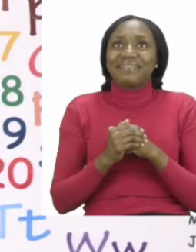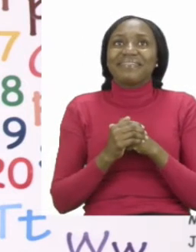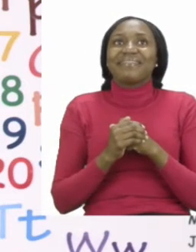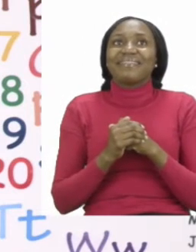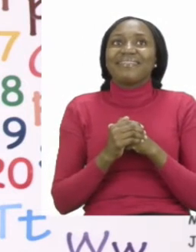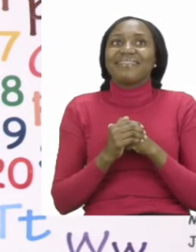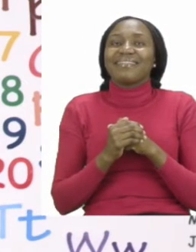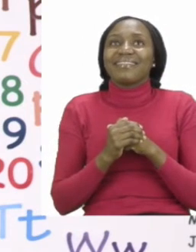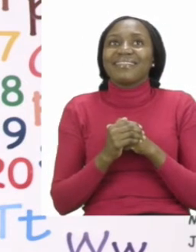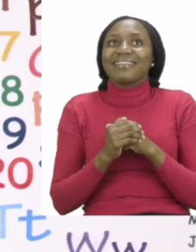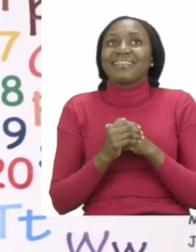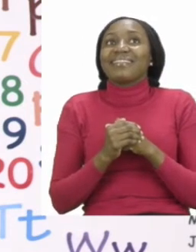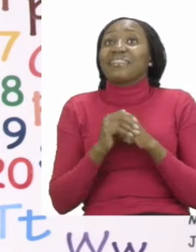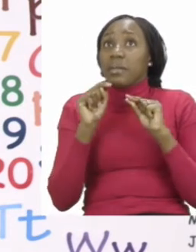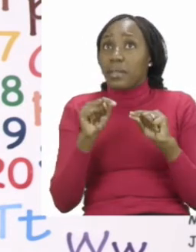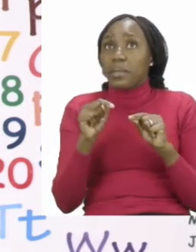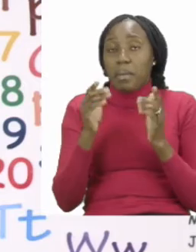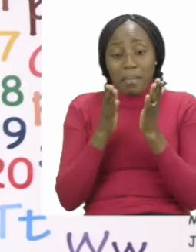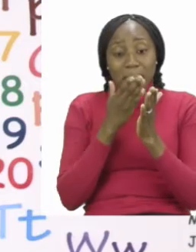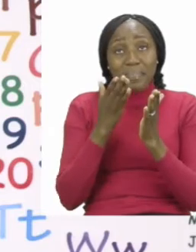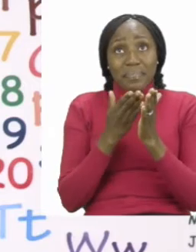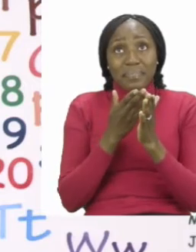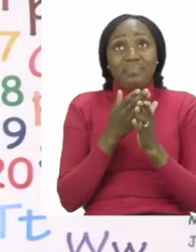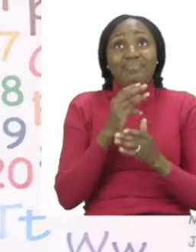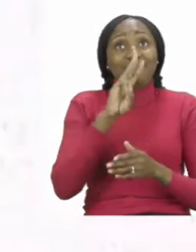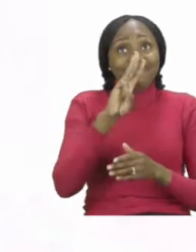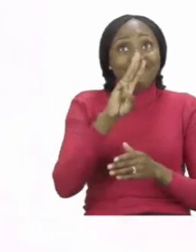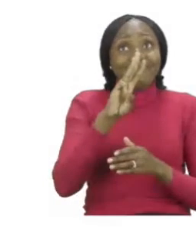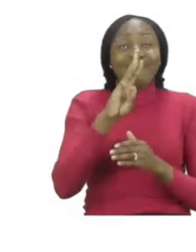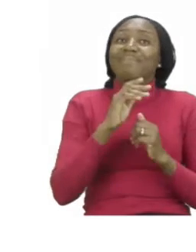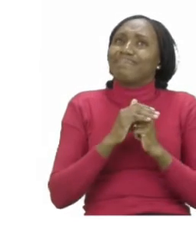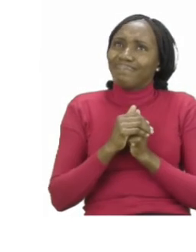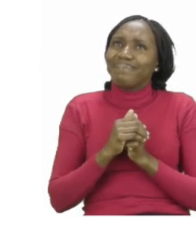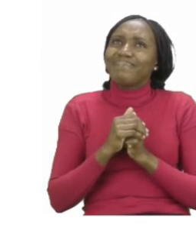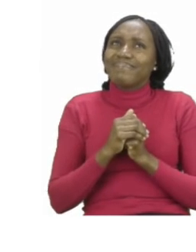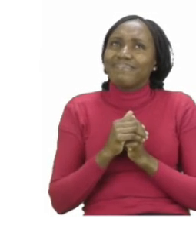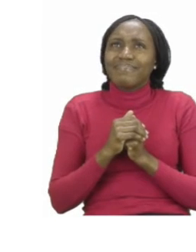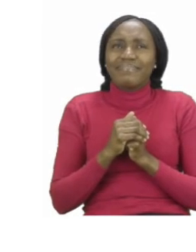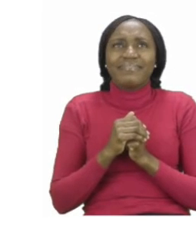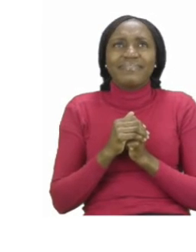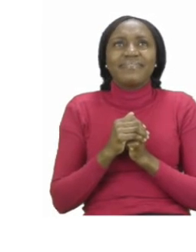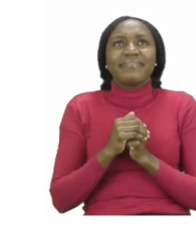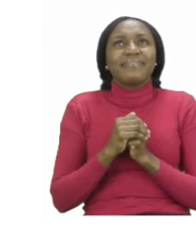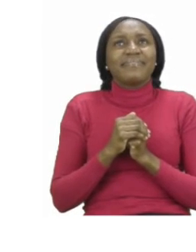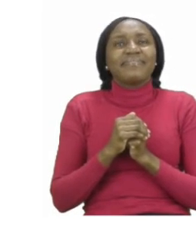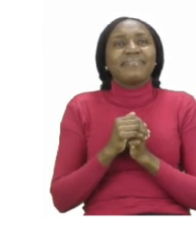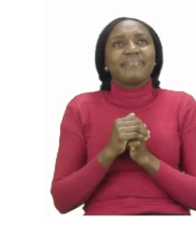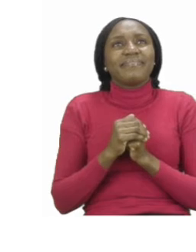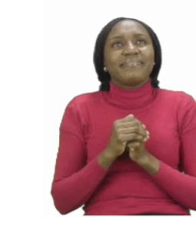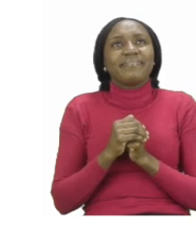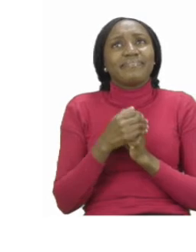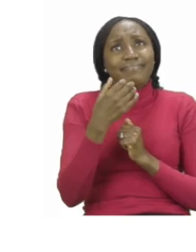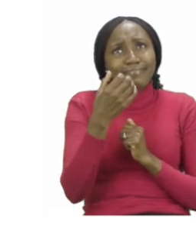with let's turn our booklets to page 3. Now here on page 3 we